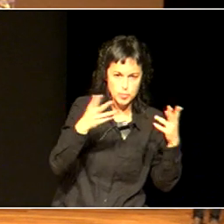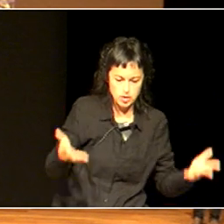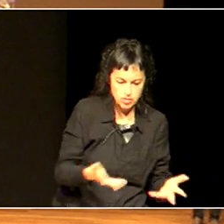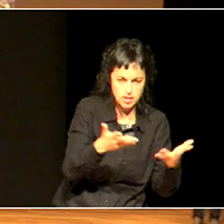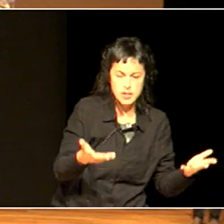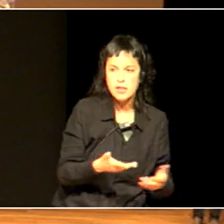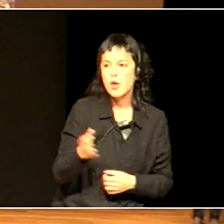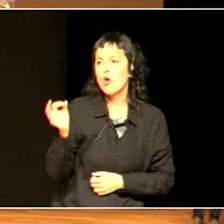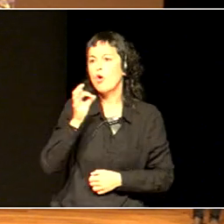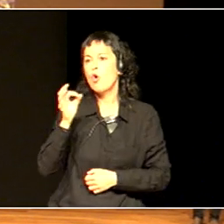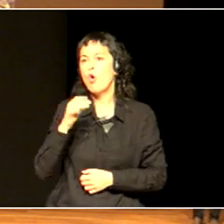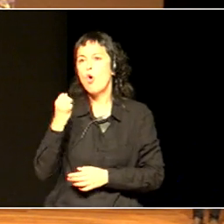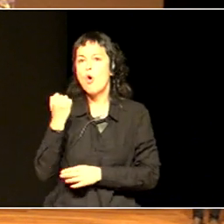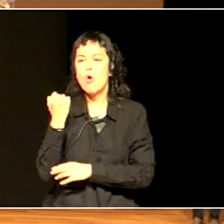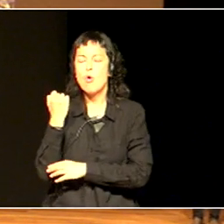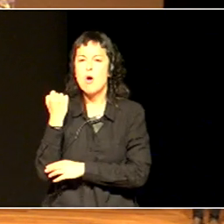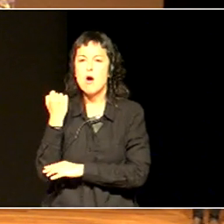who are usually women.